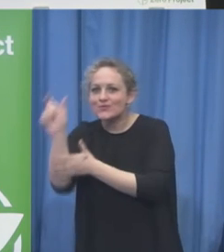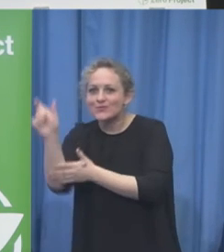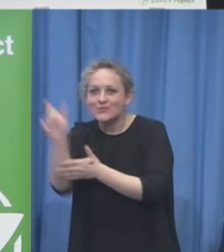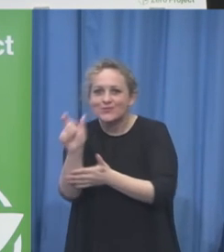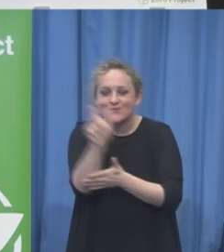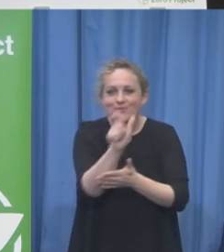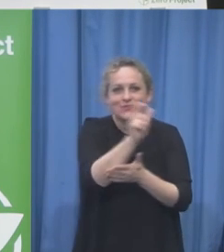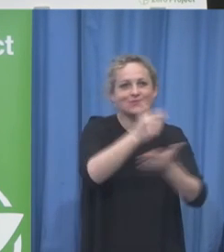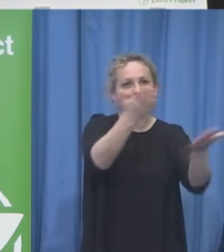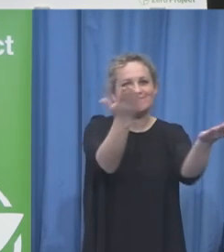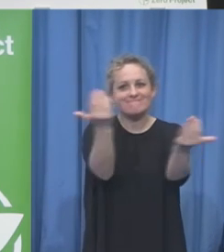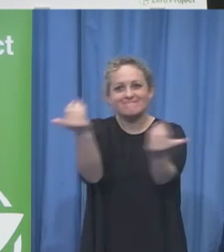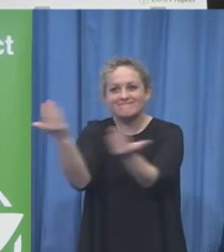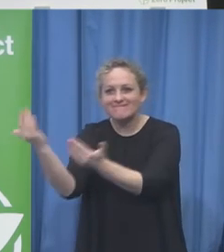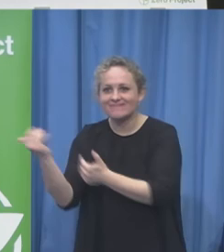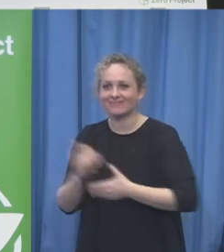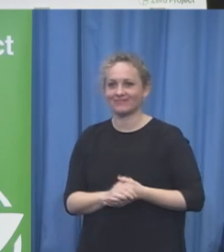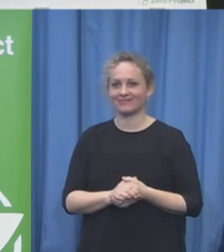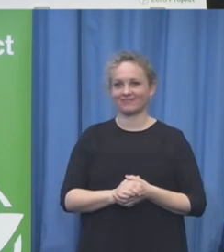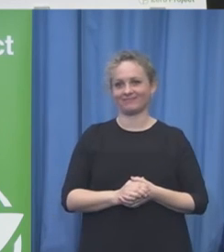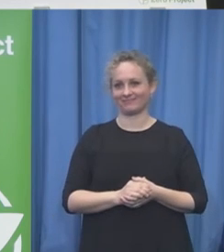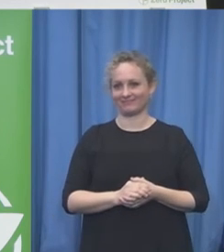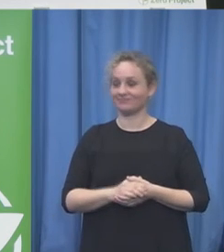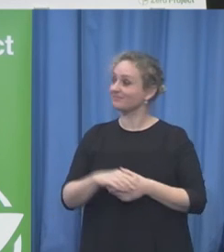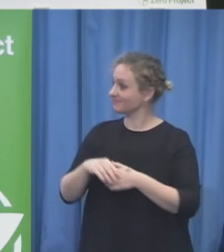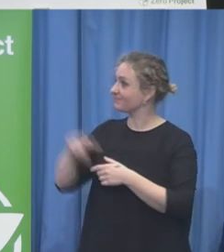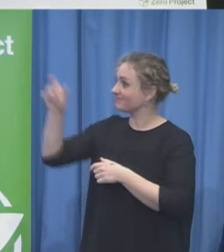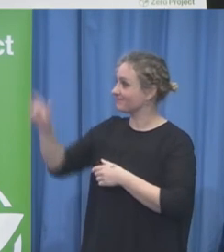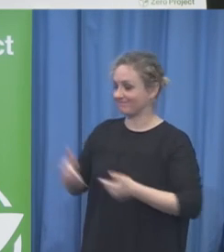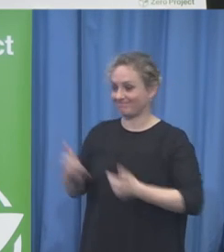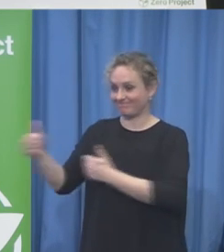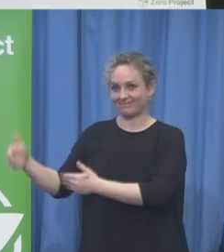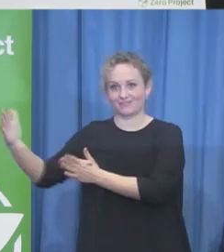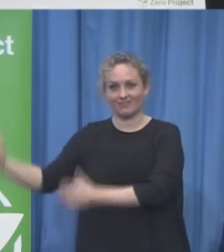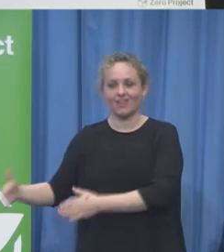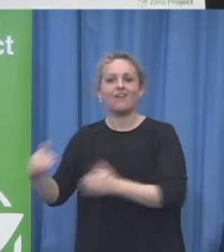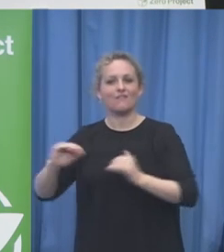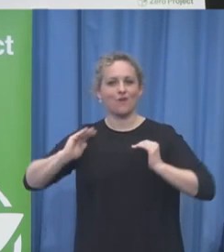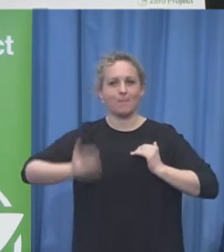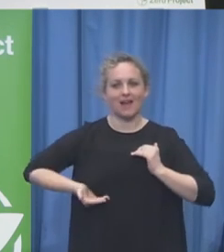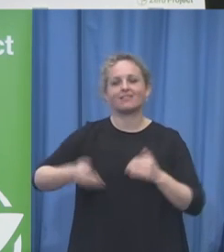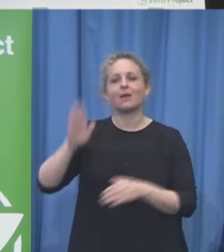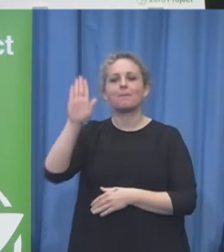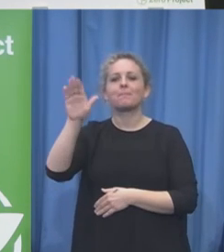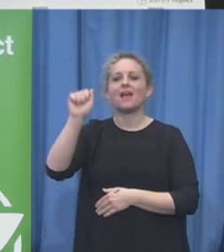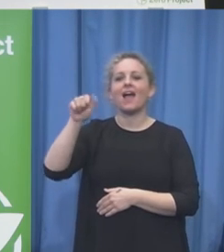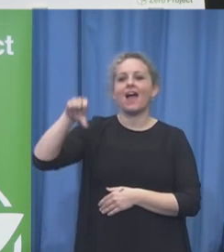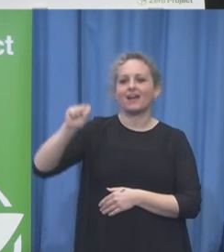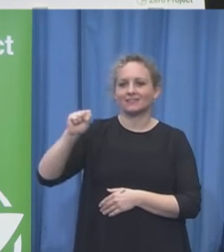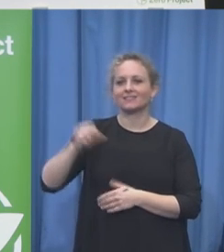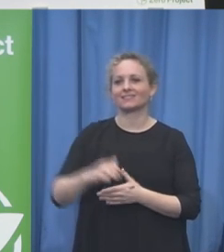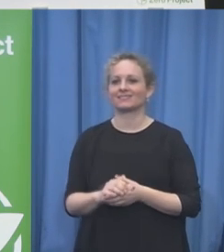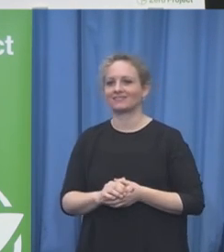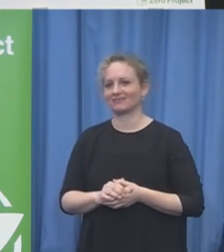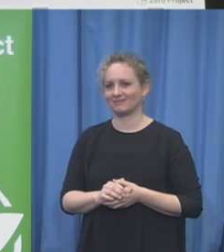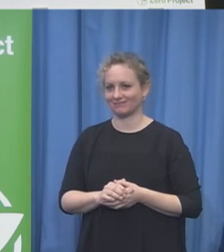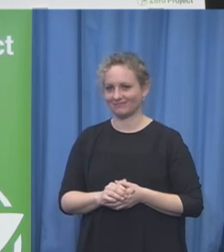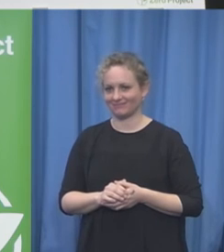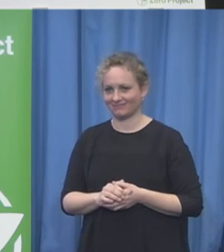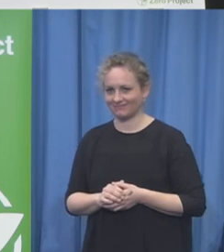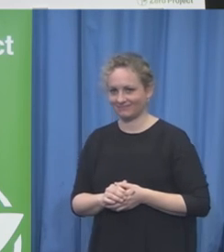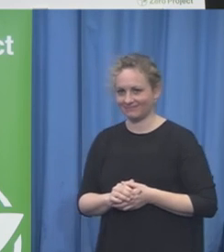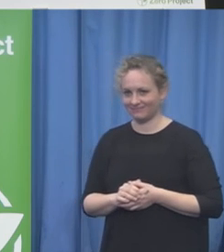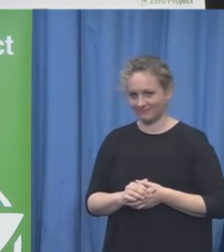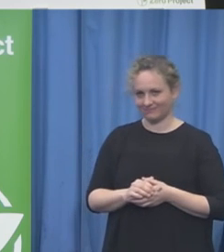Daniela Paz from the UN Deezer Charlotte McLean from the World Bank Stefan Trömmel from the